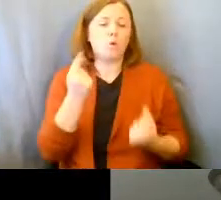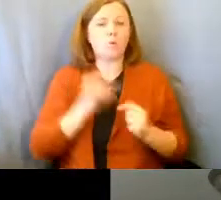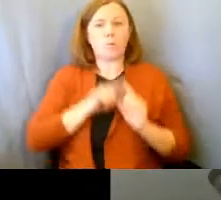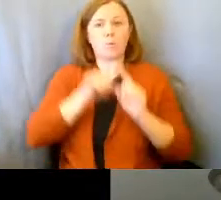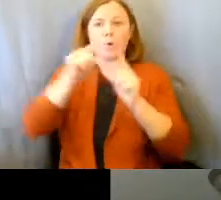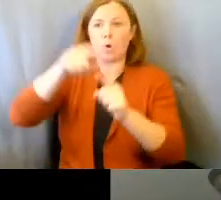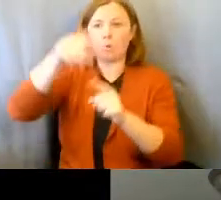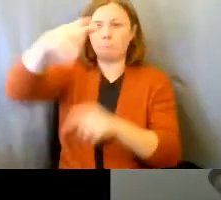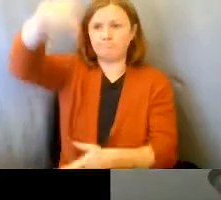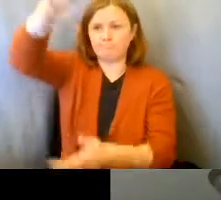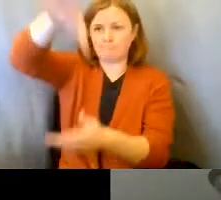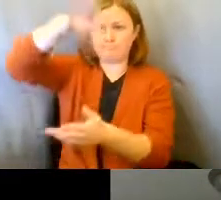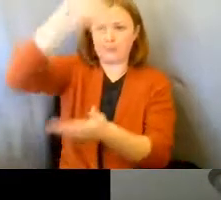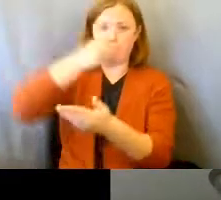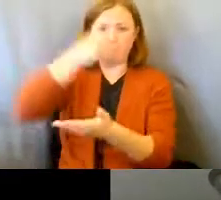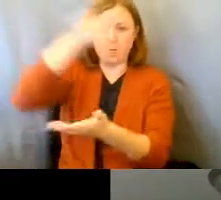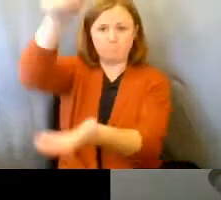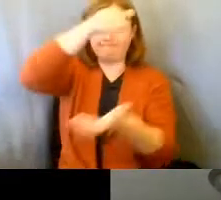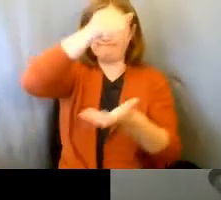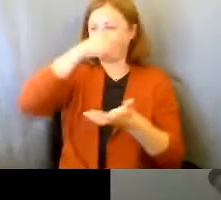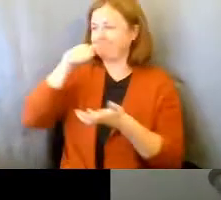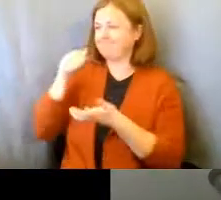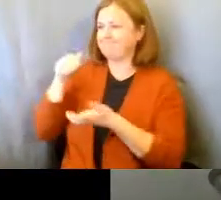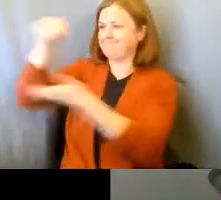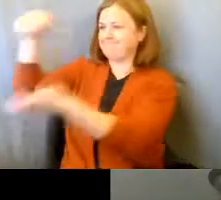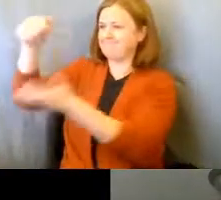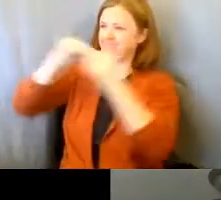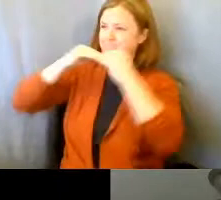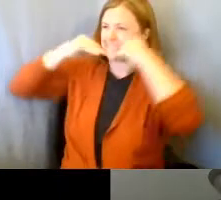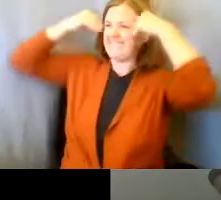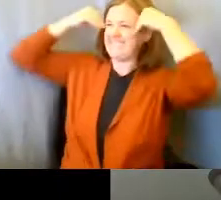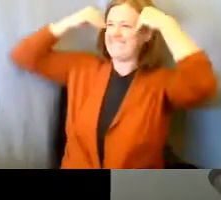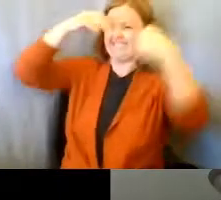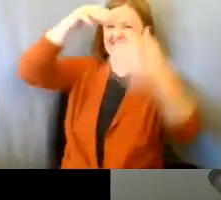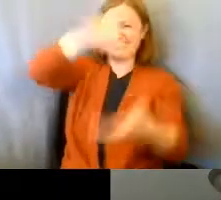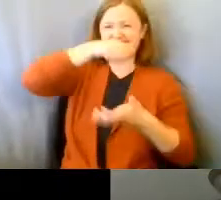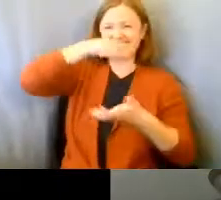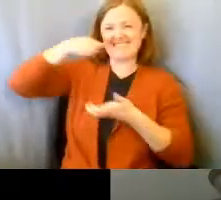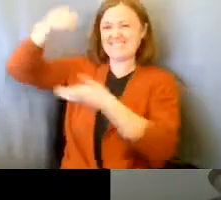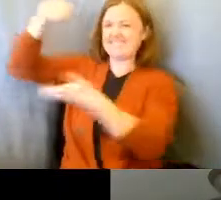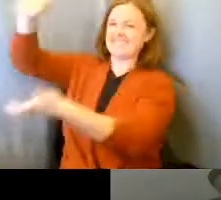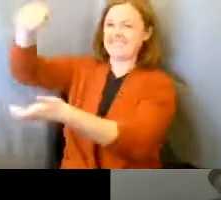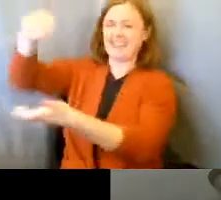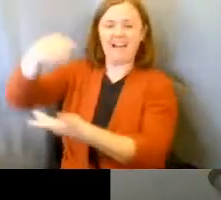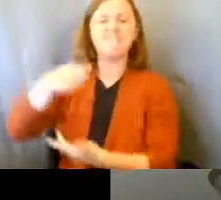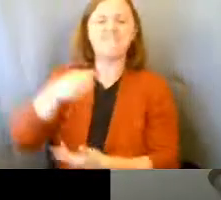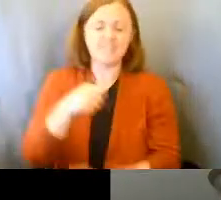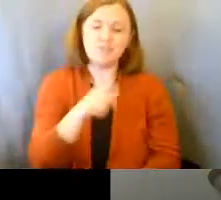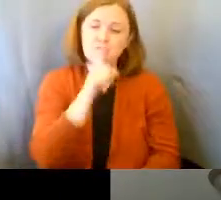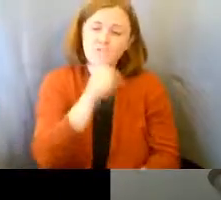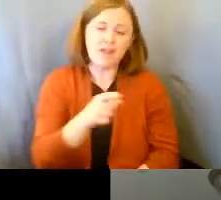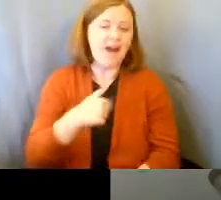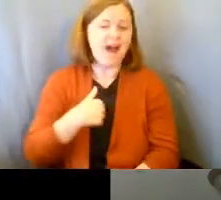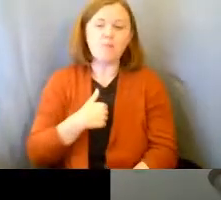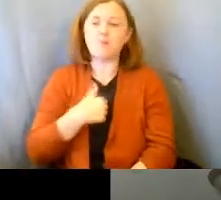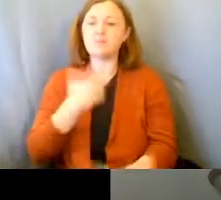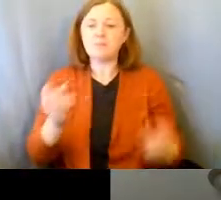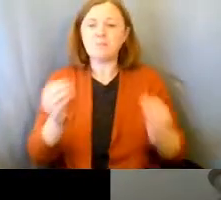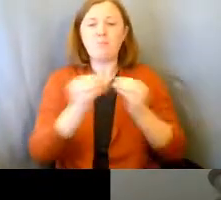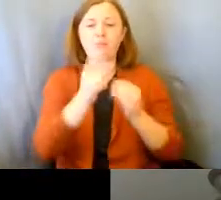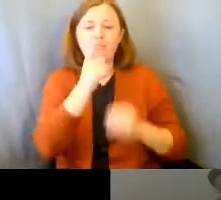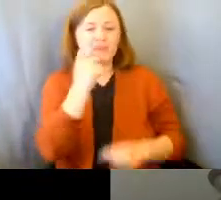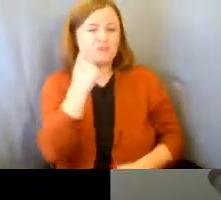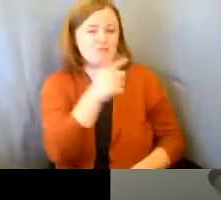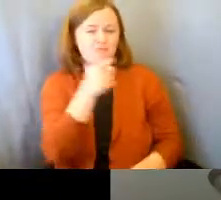bag and hand it to the other person and smile from ear to ear. And I'm here to tell you, I would much rather have lunch from